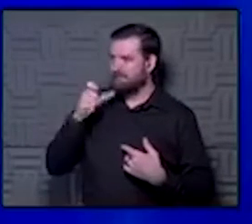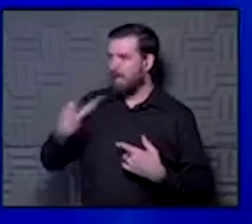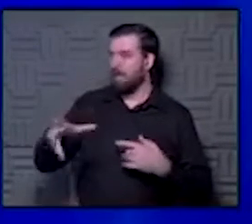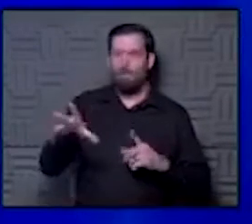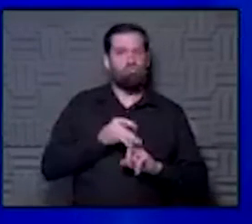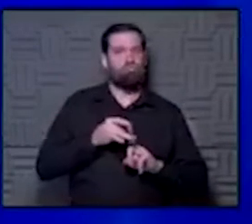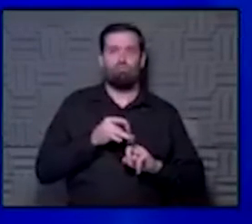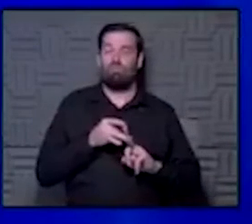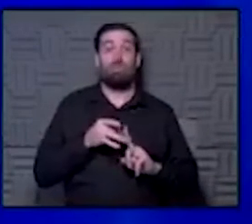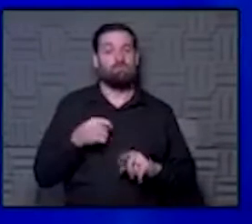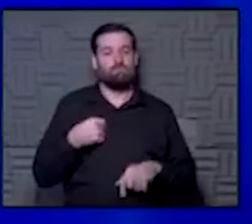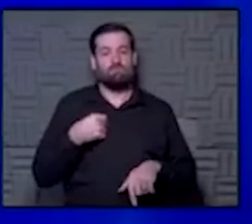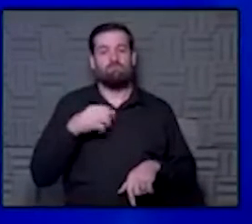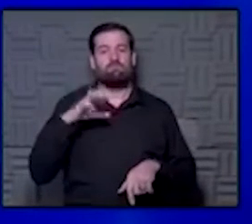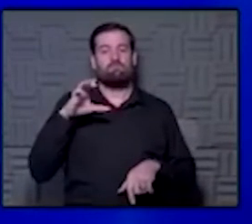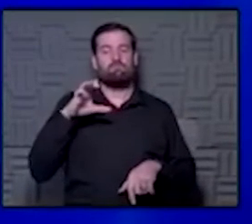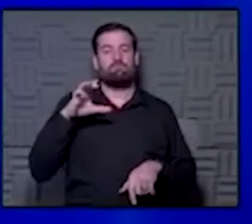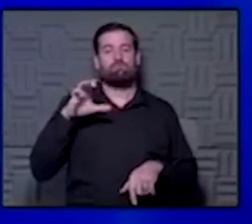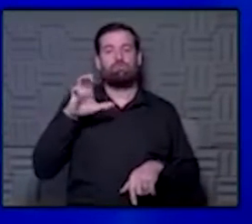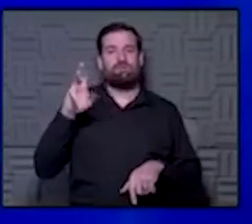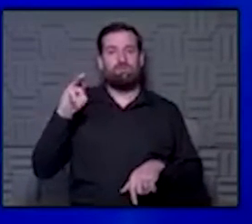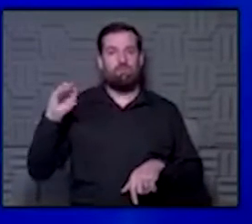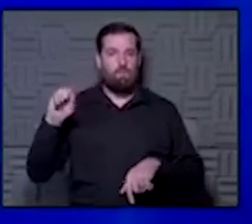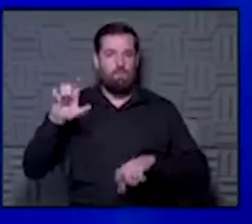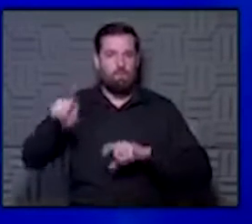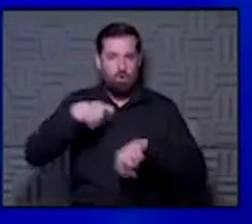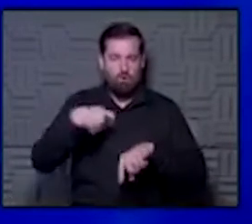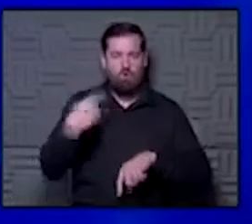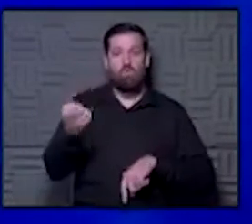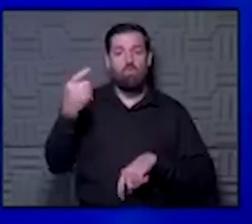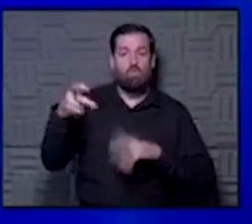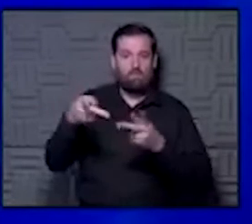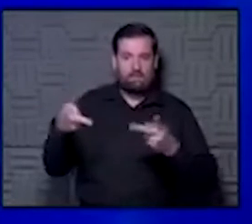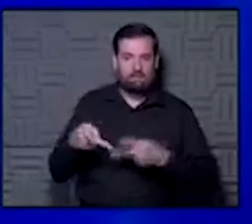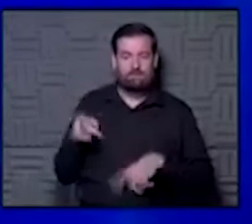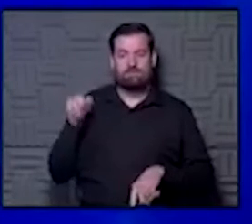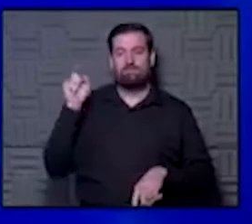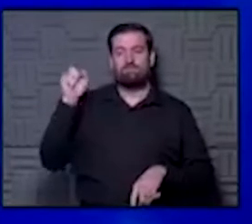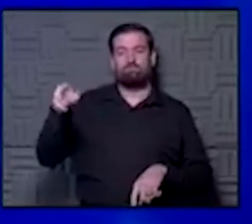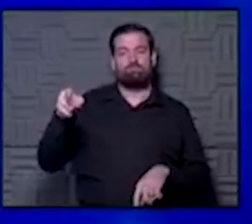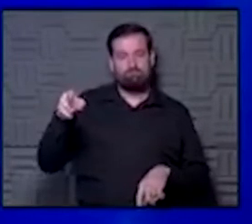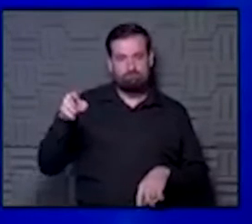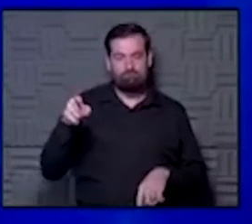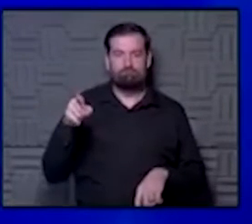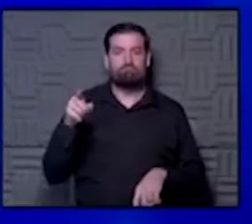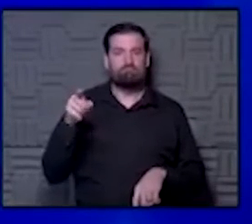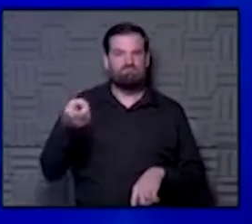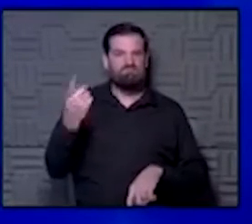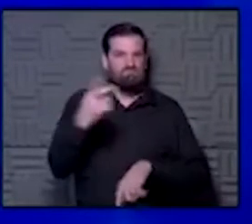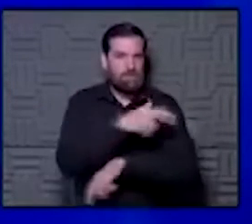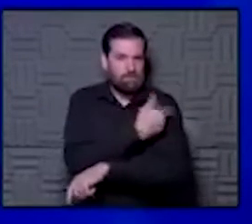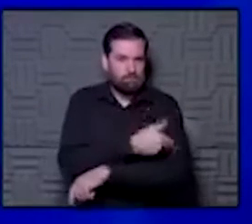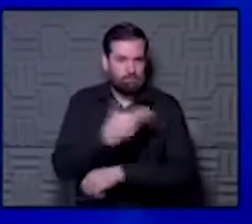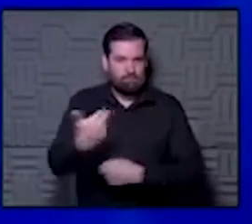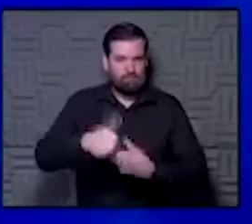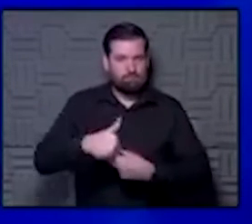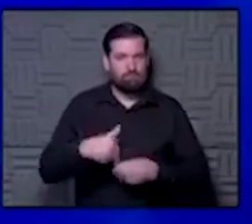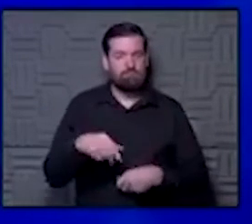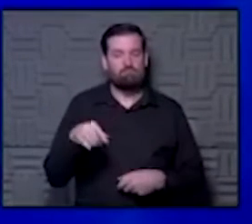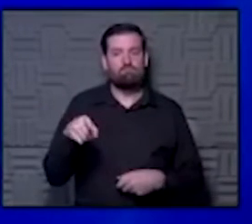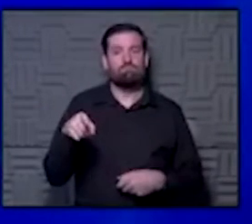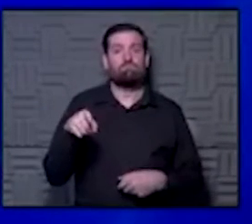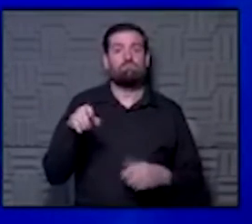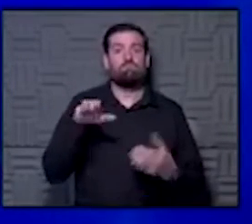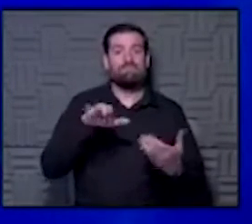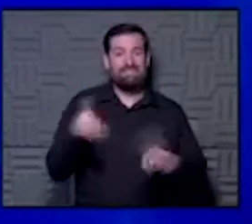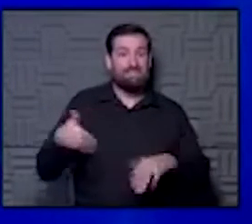we were on the chief medical officer call just a little while ago, and one of our places, one of the hospitals that participated in that had noted they've even had